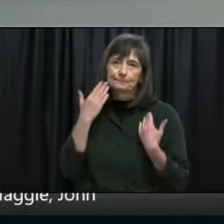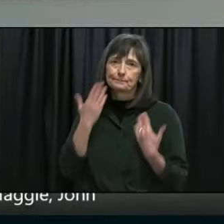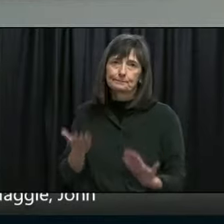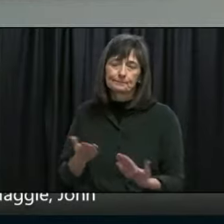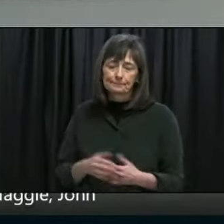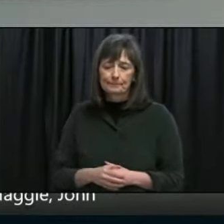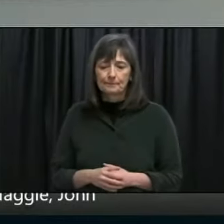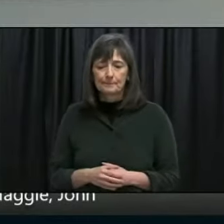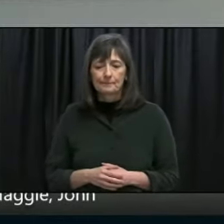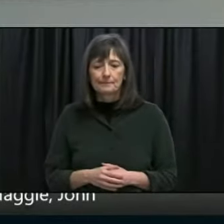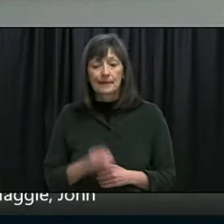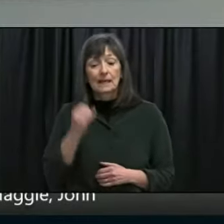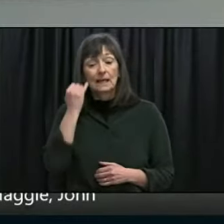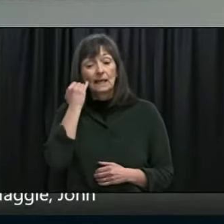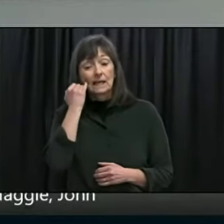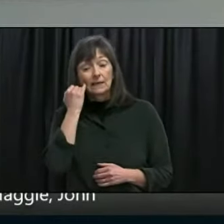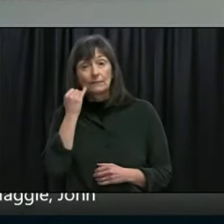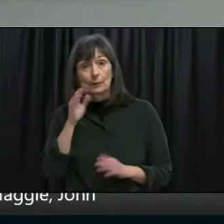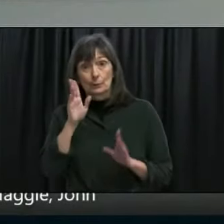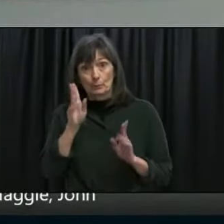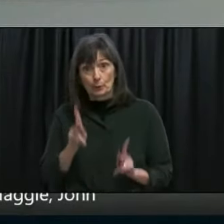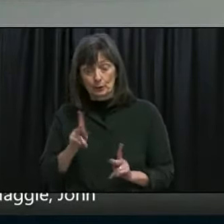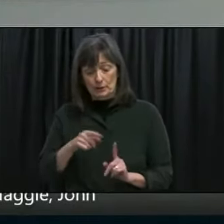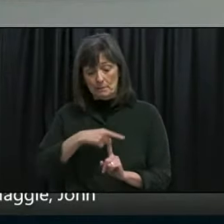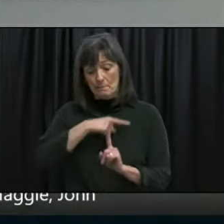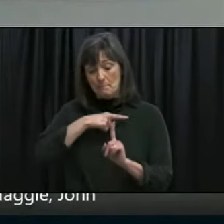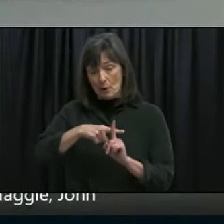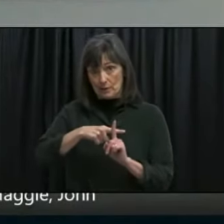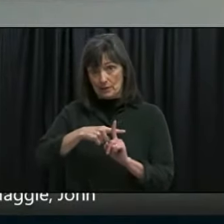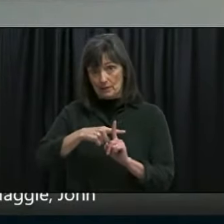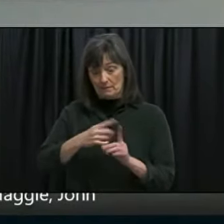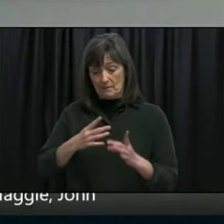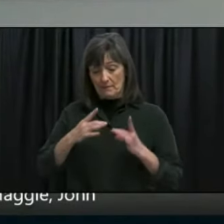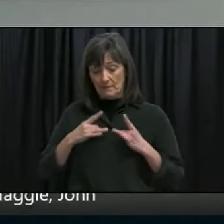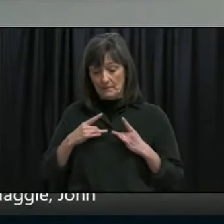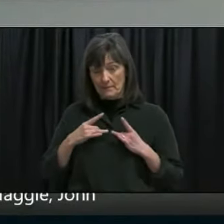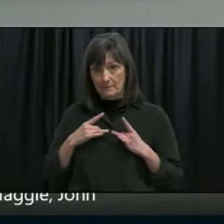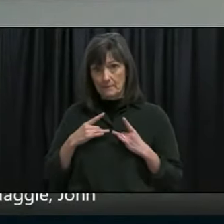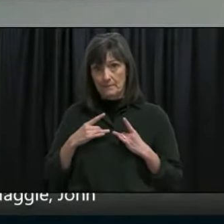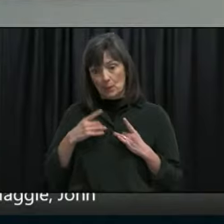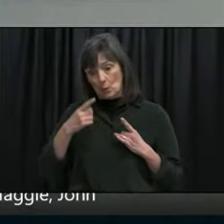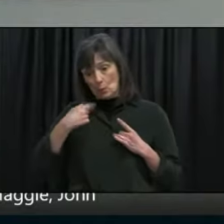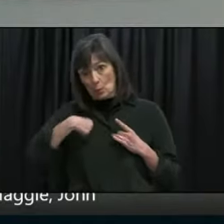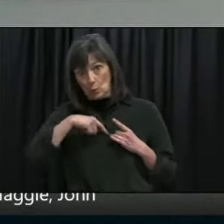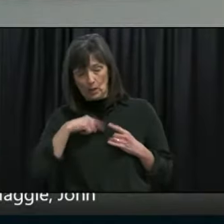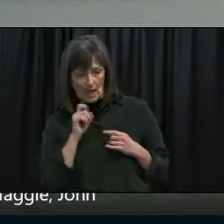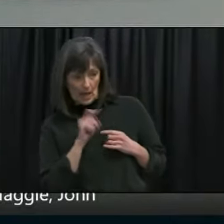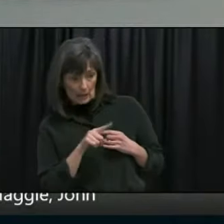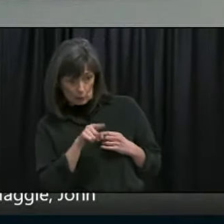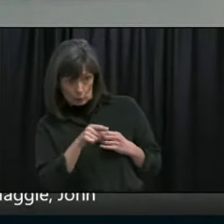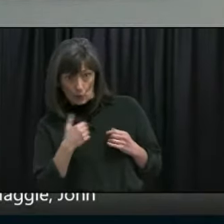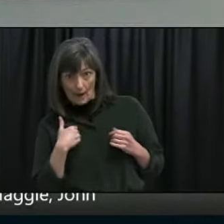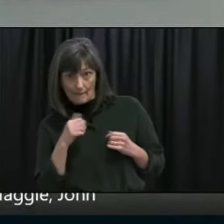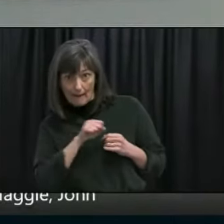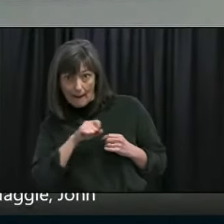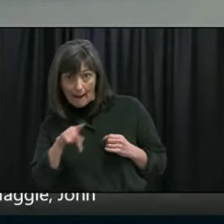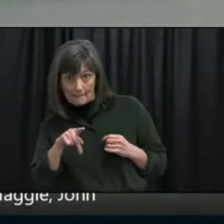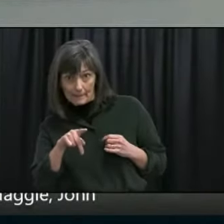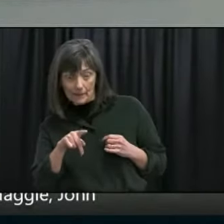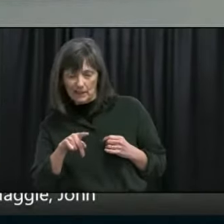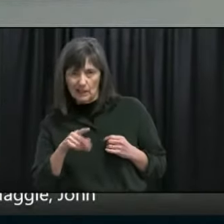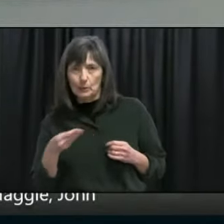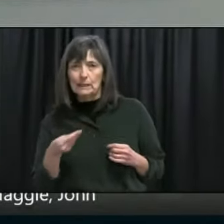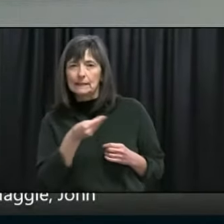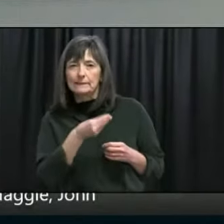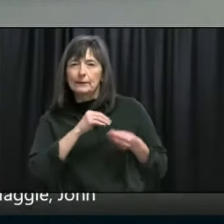who is positive is asked if they have the app and if they have they are given a key whether they use it or not has been